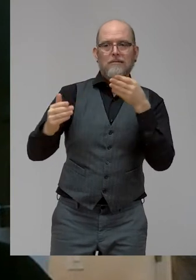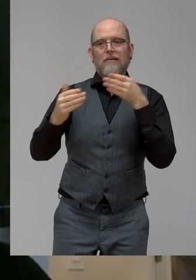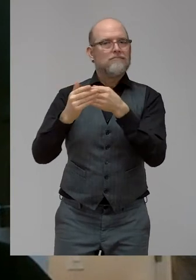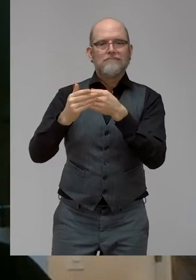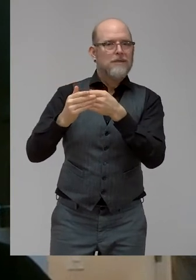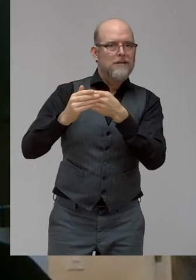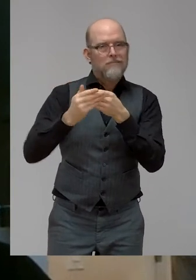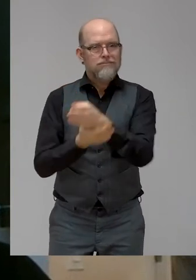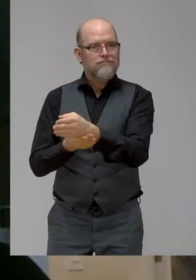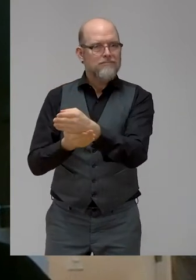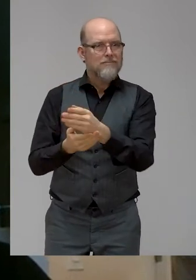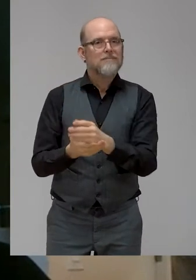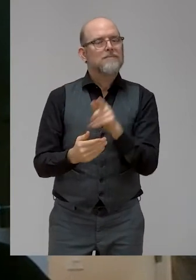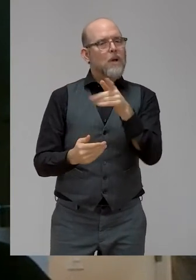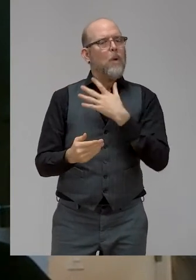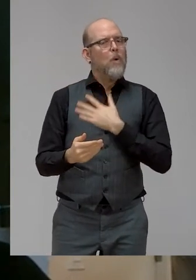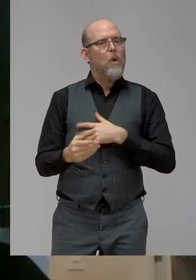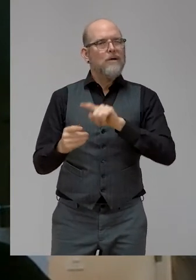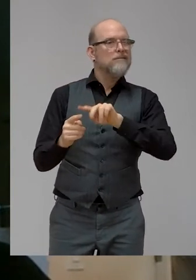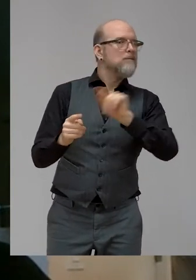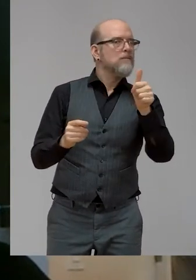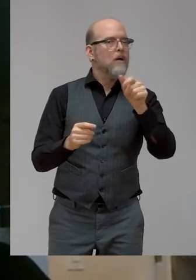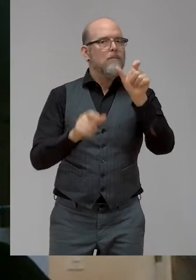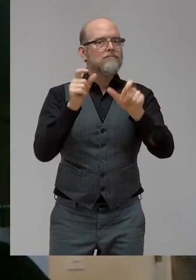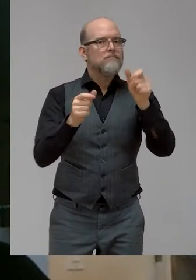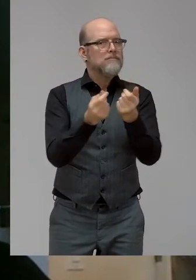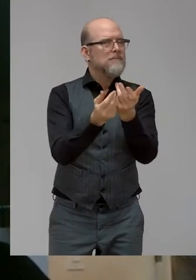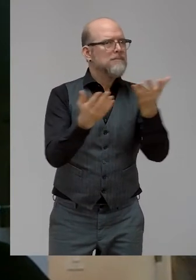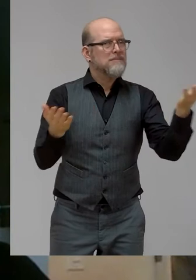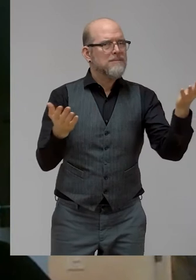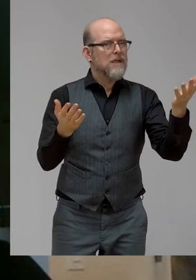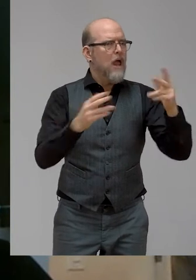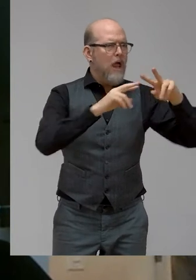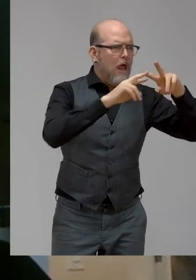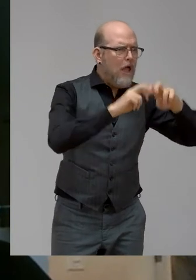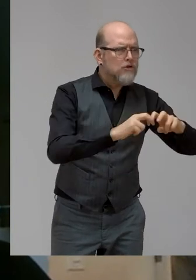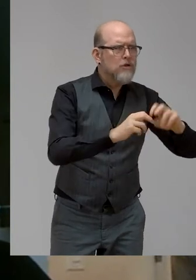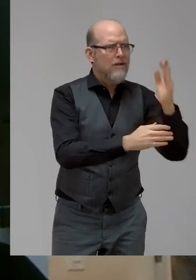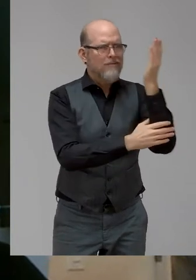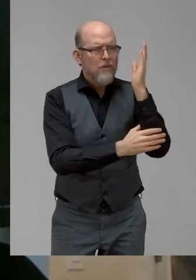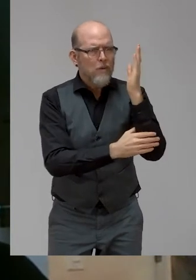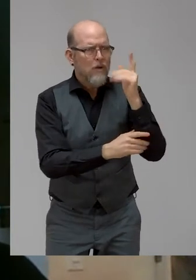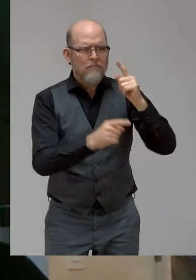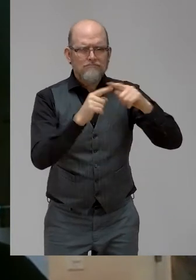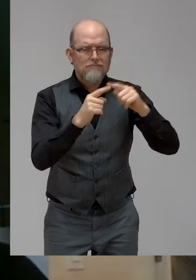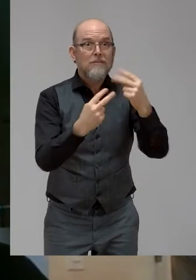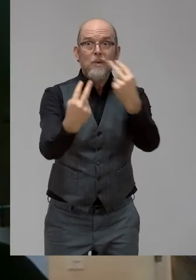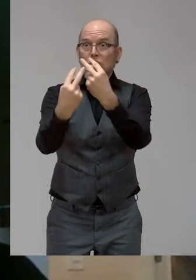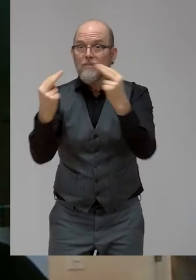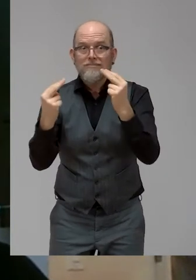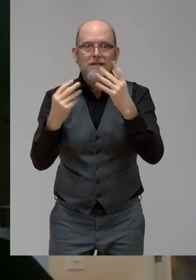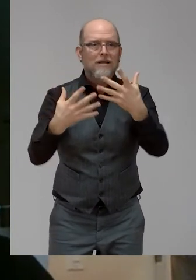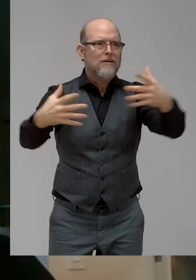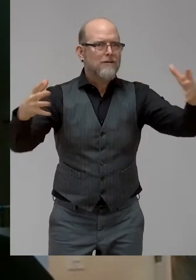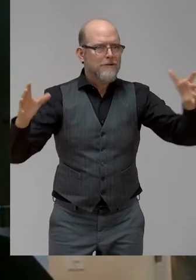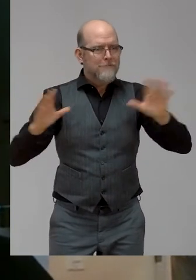together an amazing collection of speakers, researchers, and participants to a place, in this case a virtual